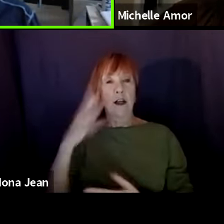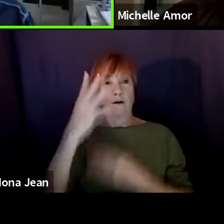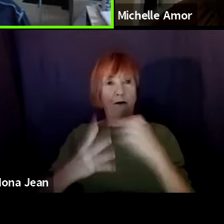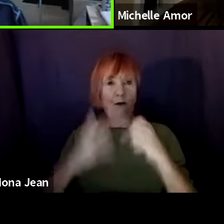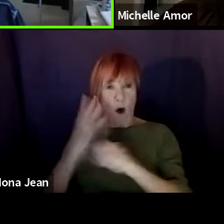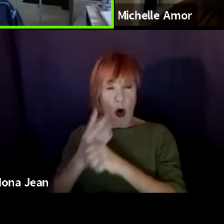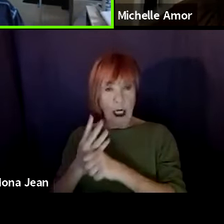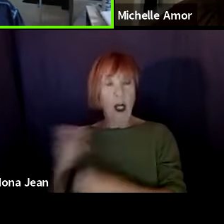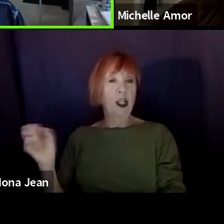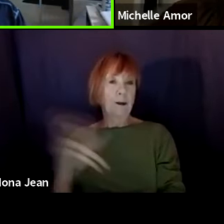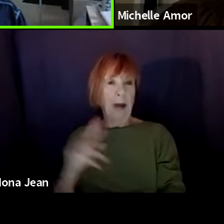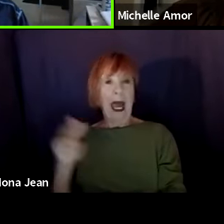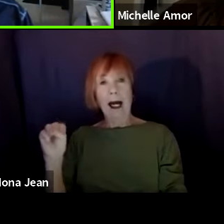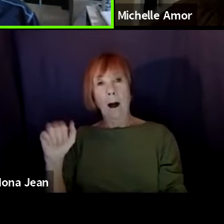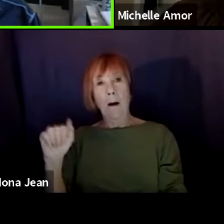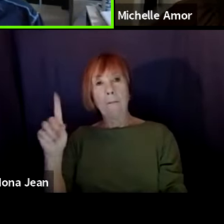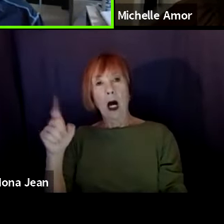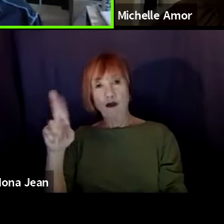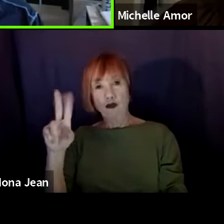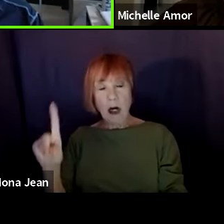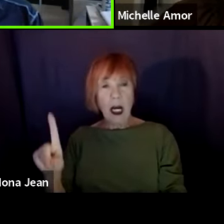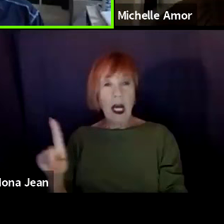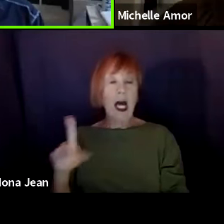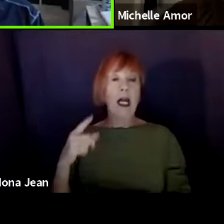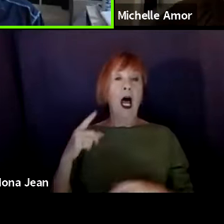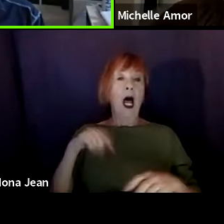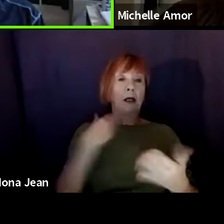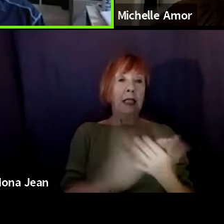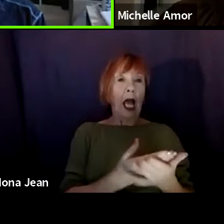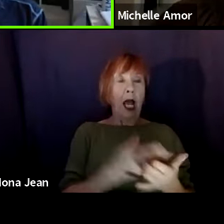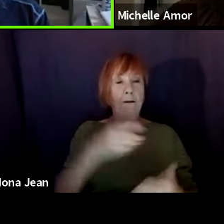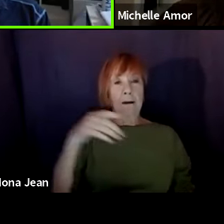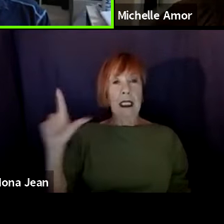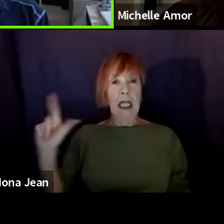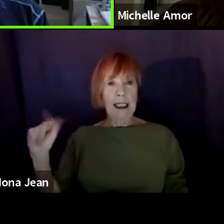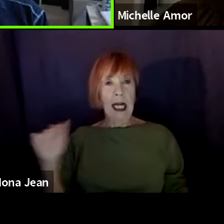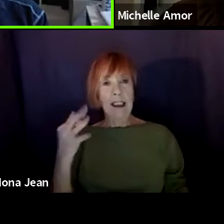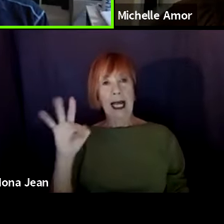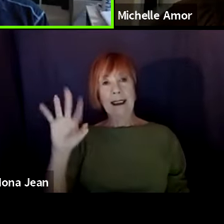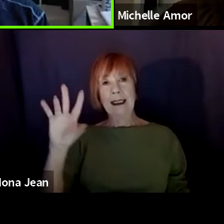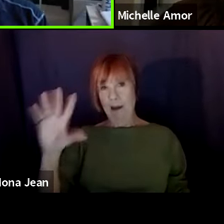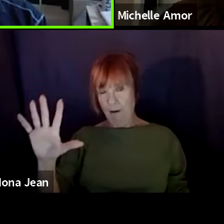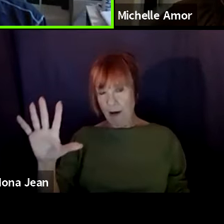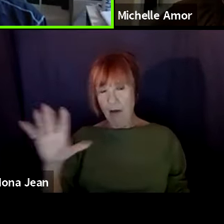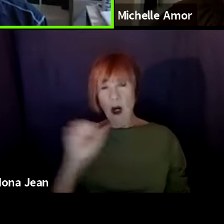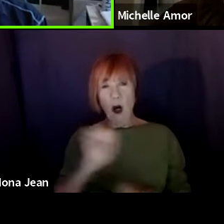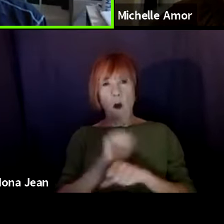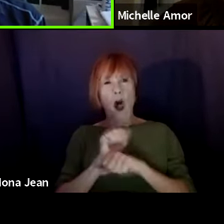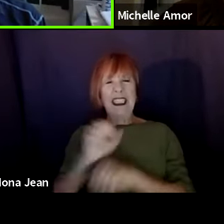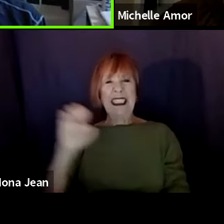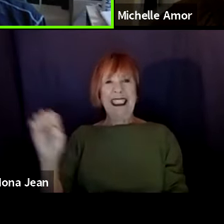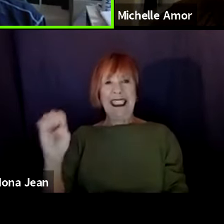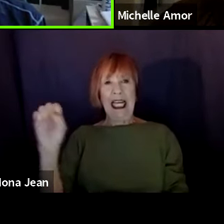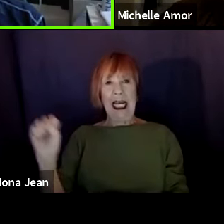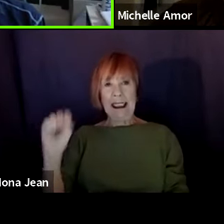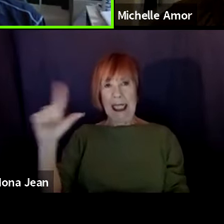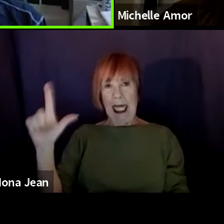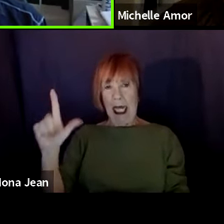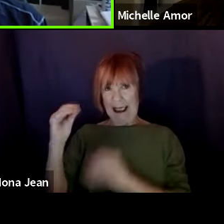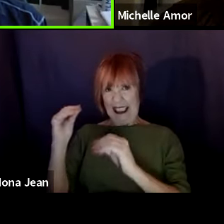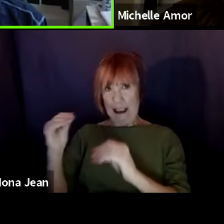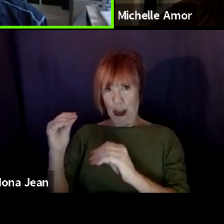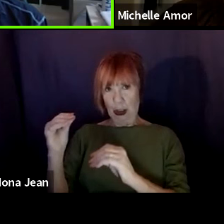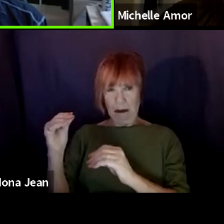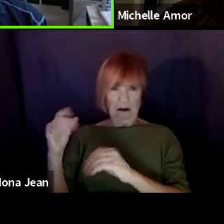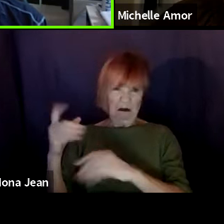Been back here in Los Angeles since 75. Worked as a ESL teacher for a while. And then one